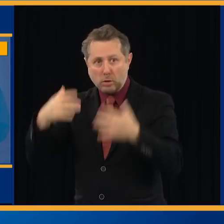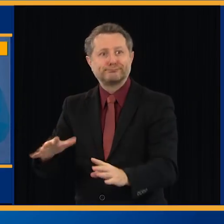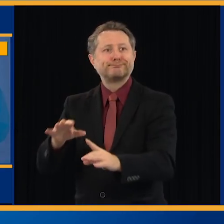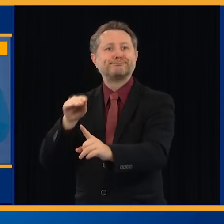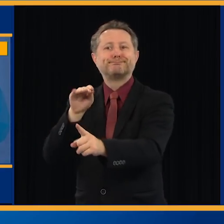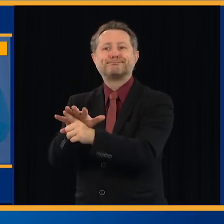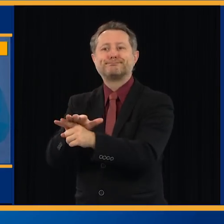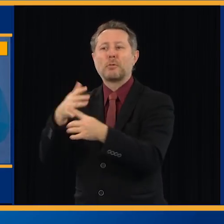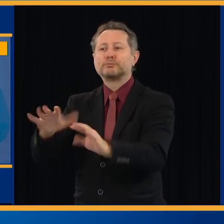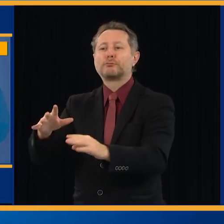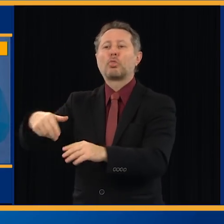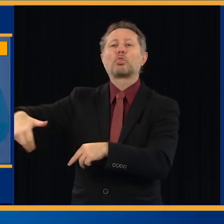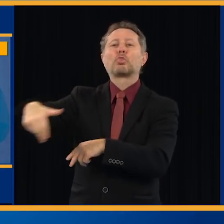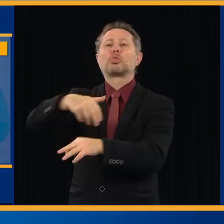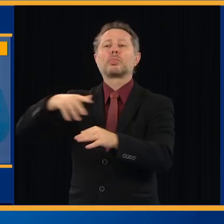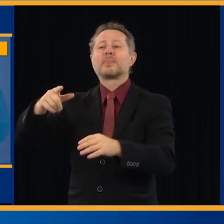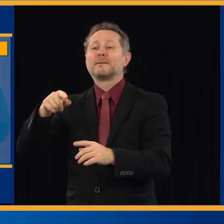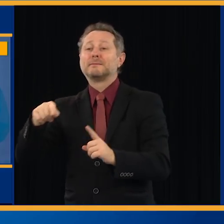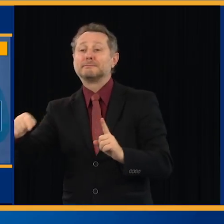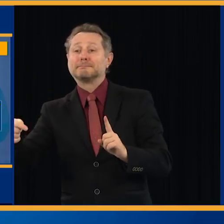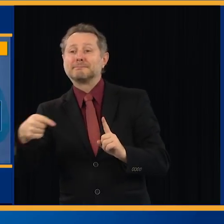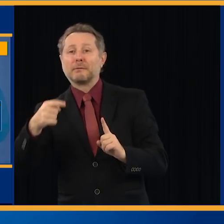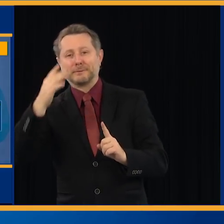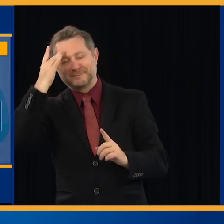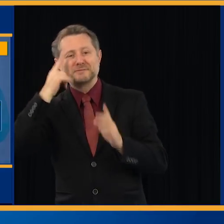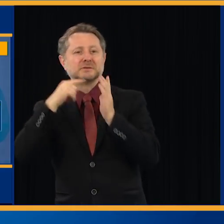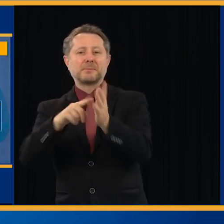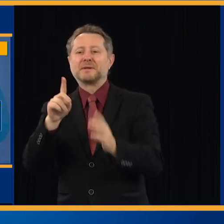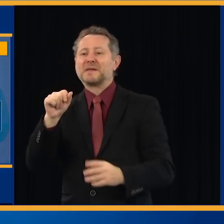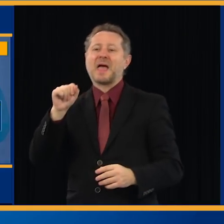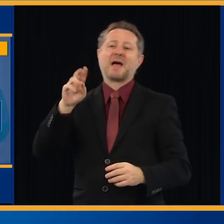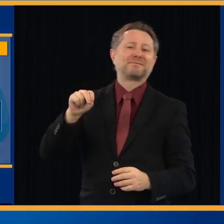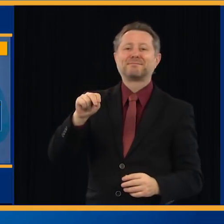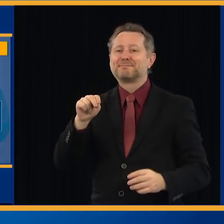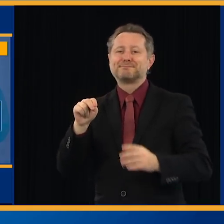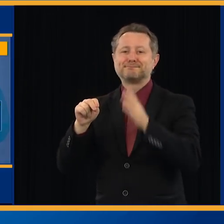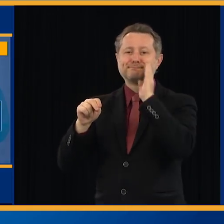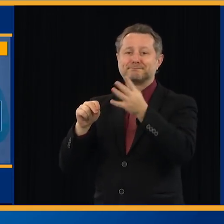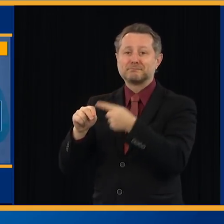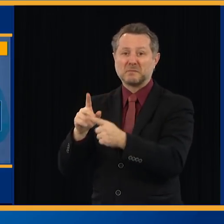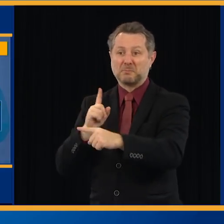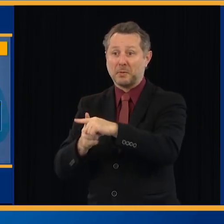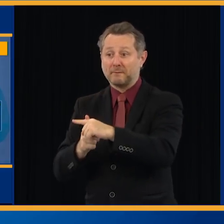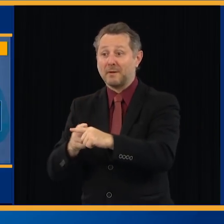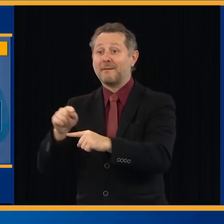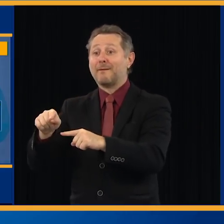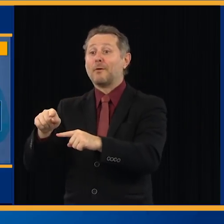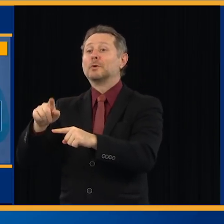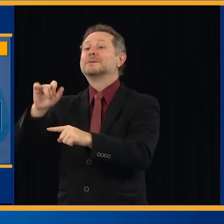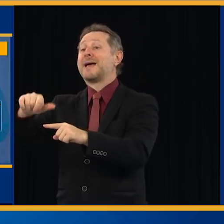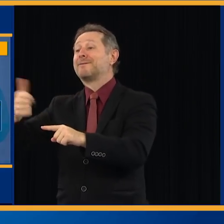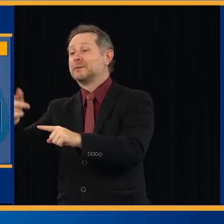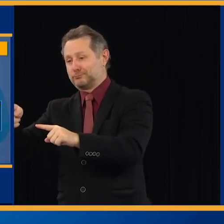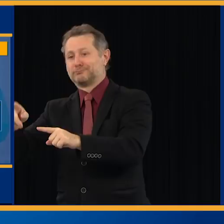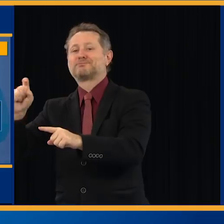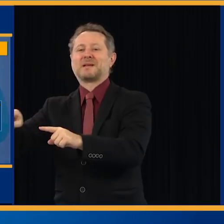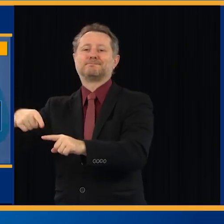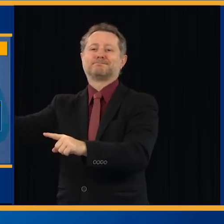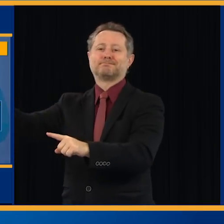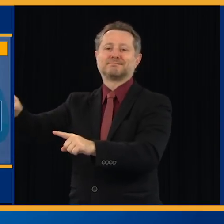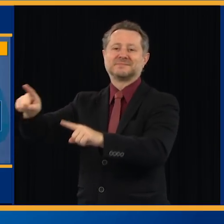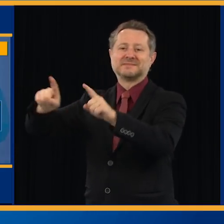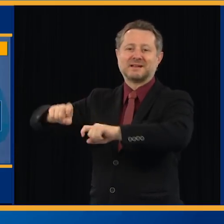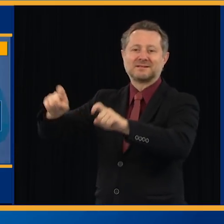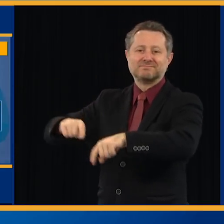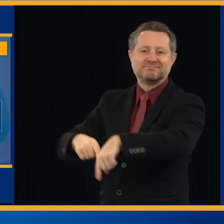with Dan. Dan tested positive. You should check your symptoms. If you develop any